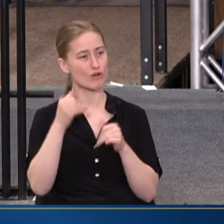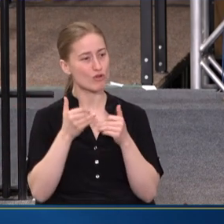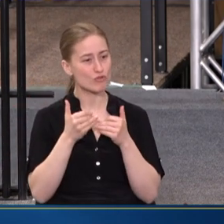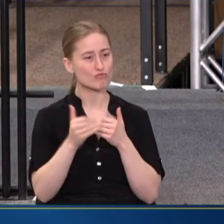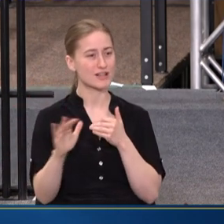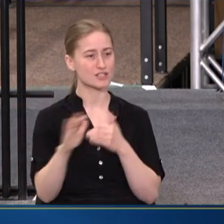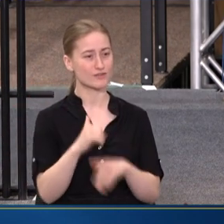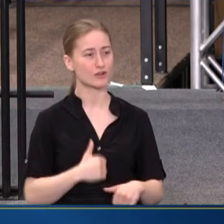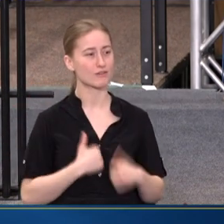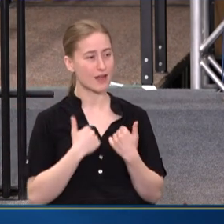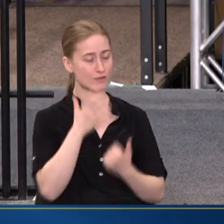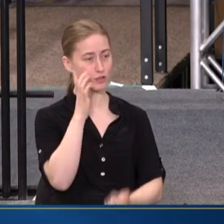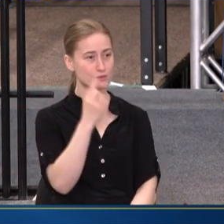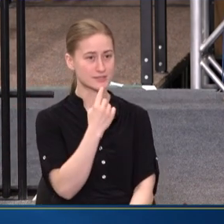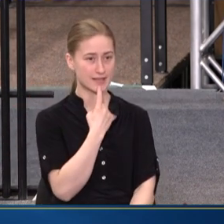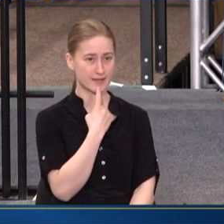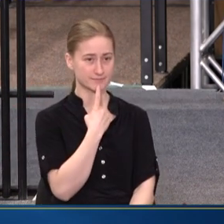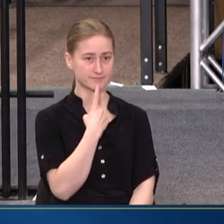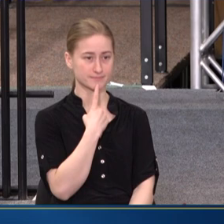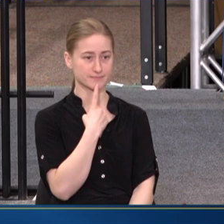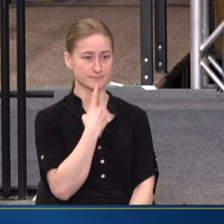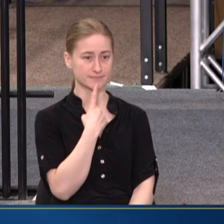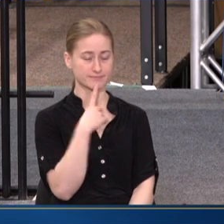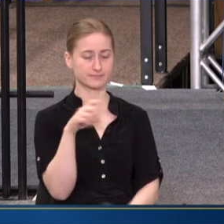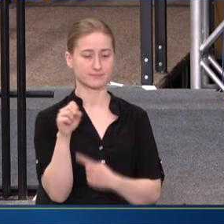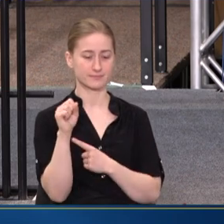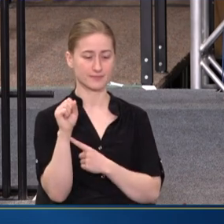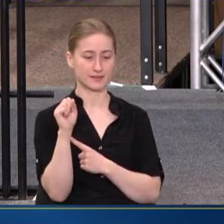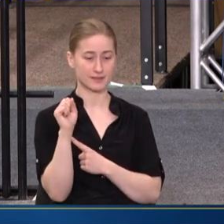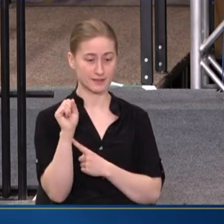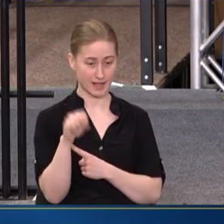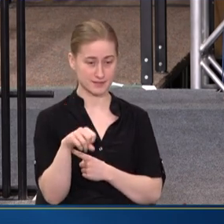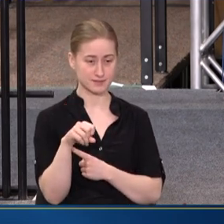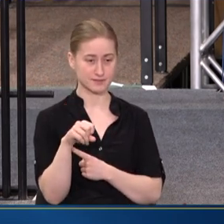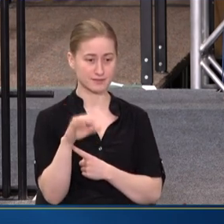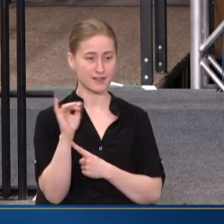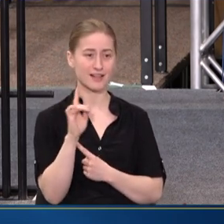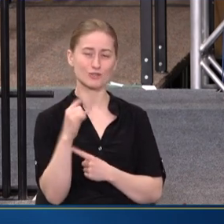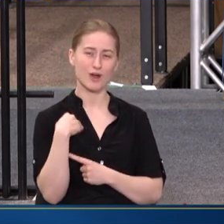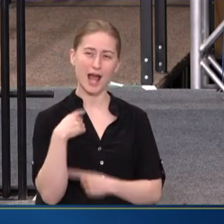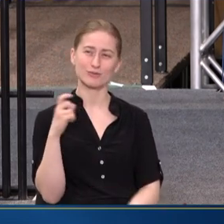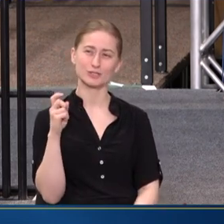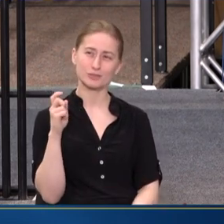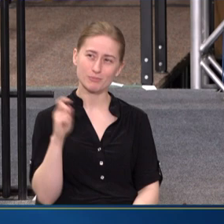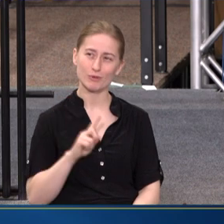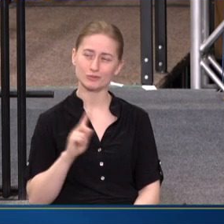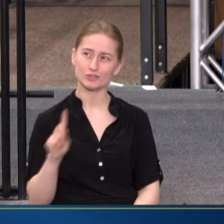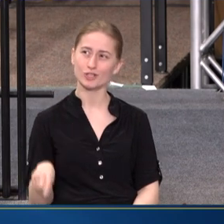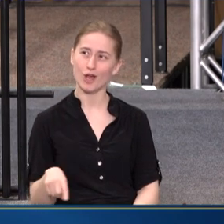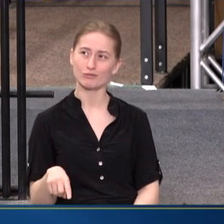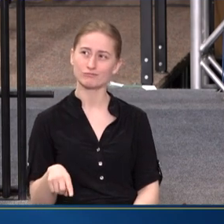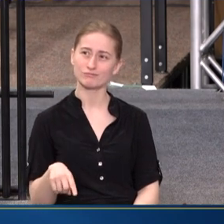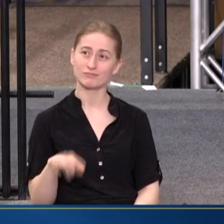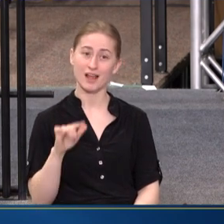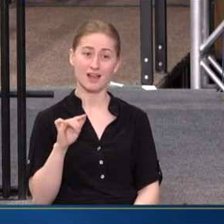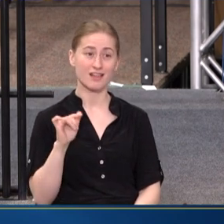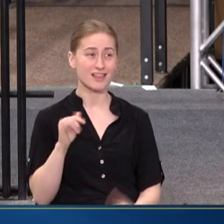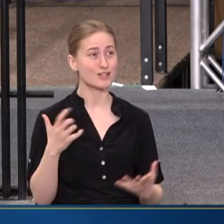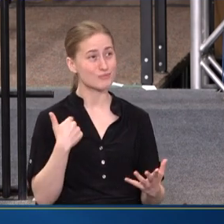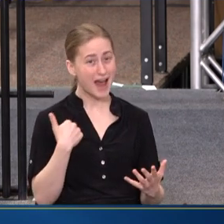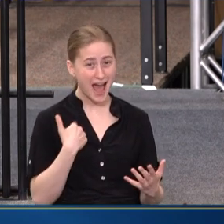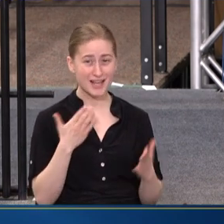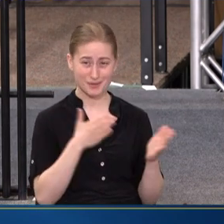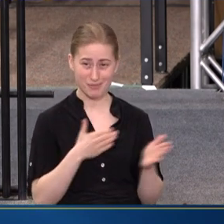YOU WILL SAY, YES, THAT'S WHERE I WAS SUPPOSED TO GO. THAT'S WHAT I HAD